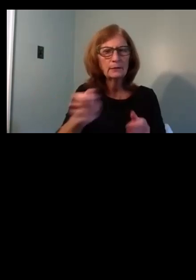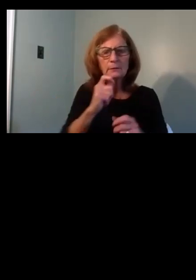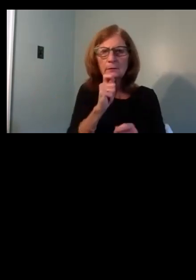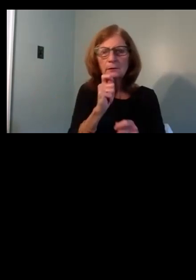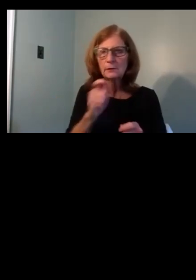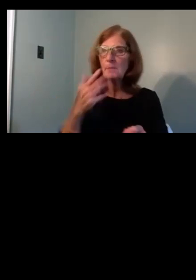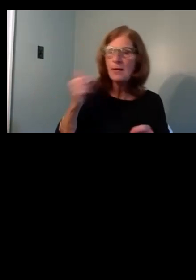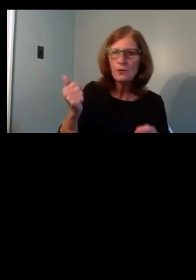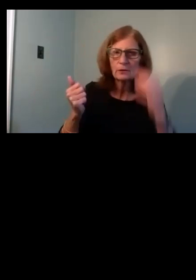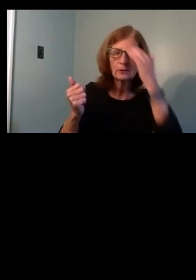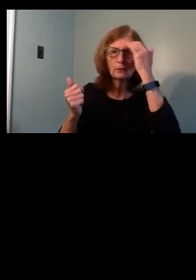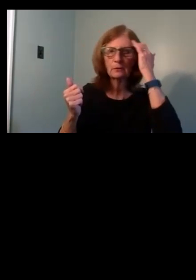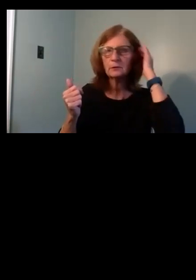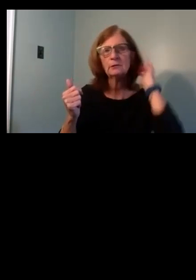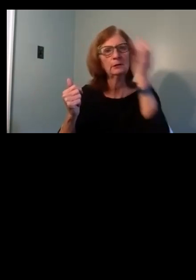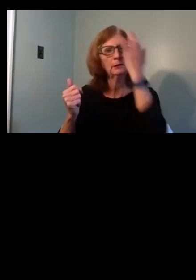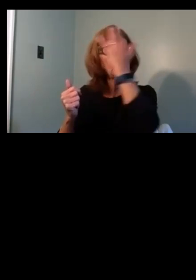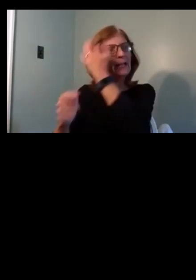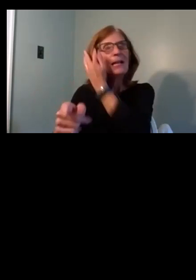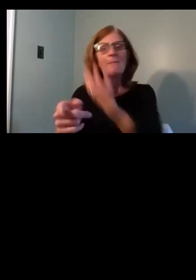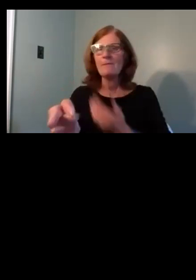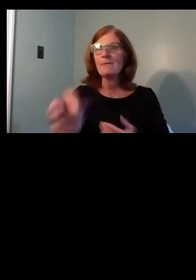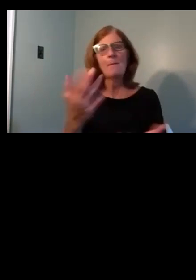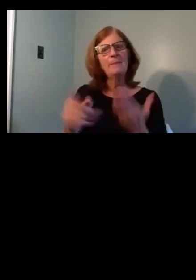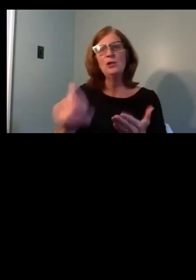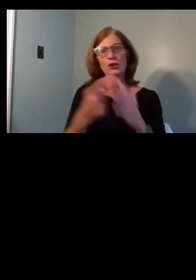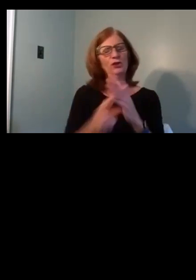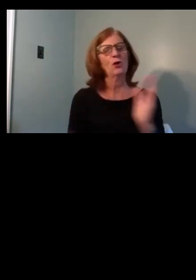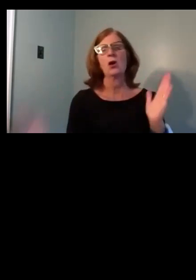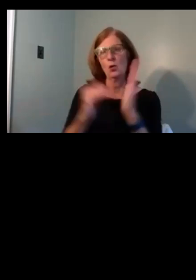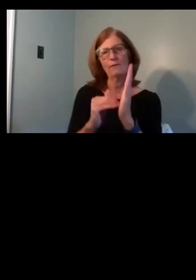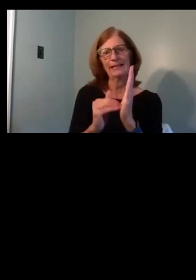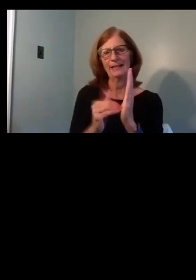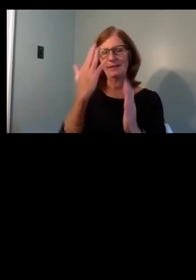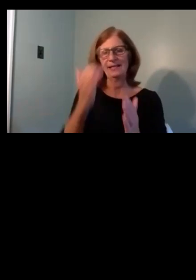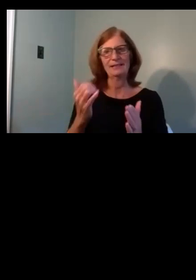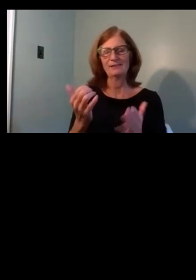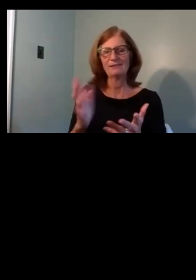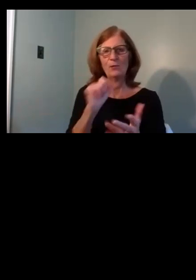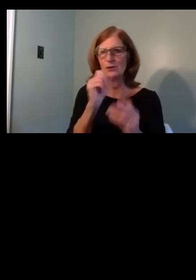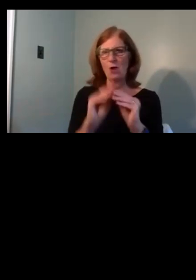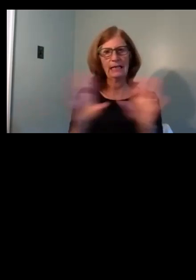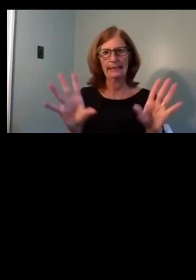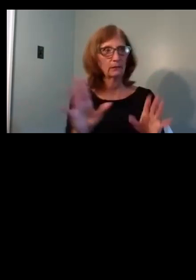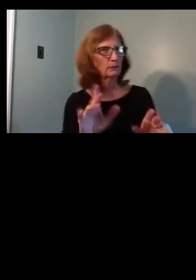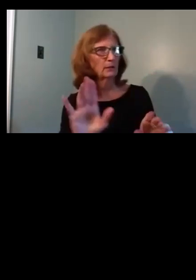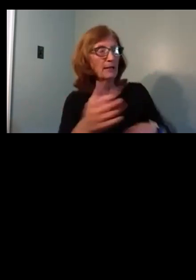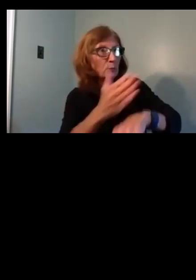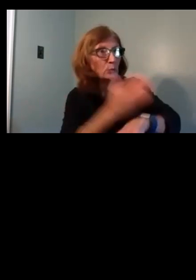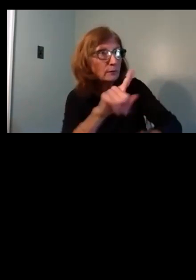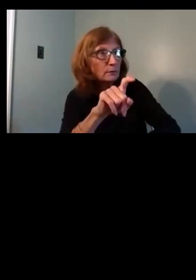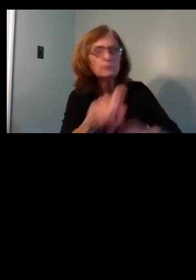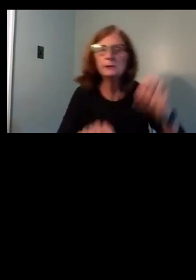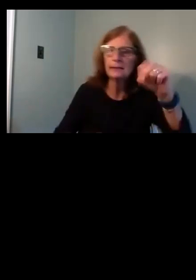Yeah, you might start from the top, you know, you broke up pretty, pretty badly there. Okay. Is that better? Yes. Yeah.